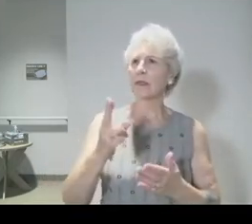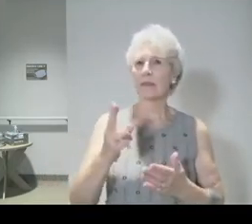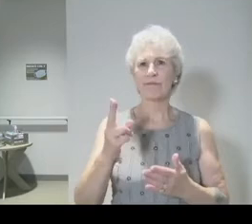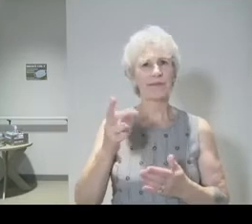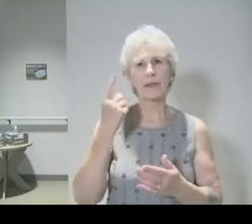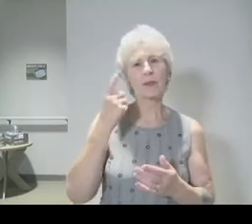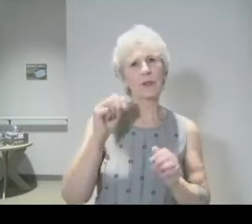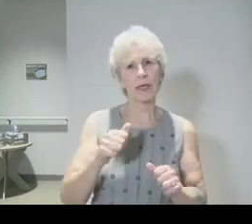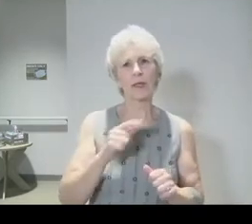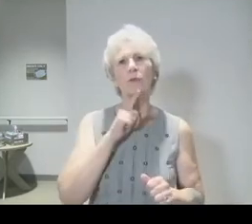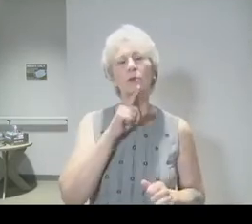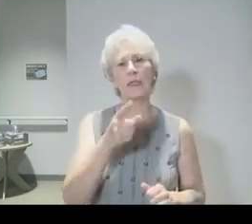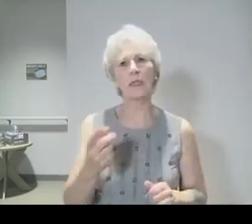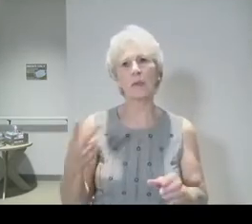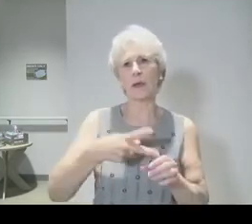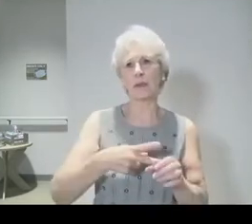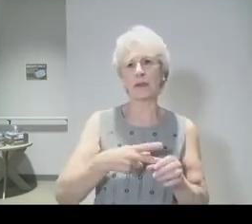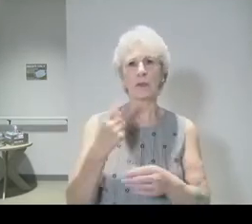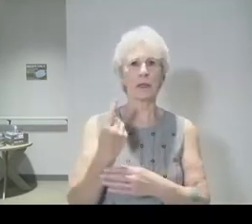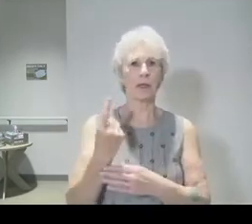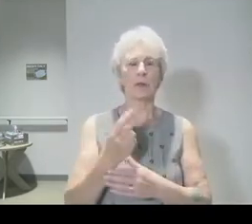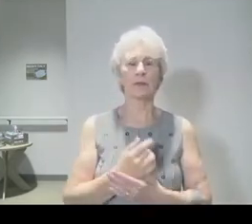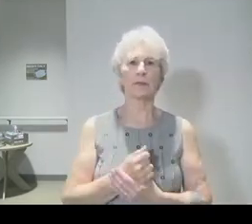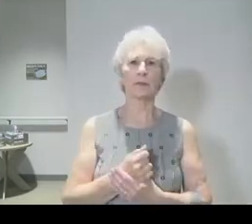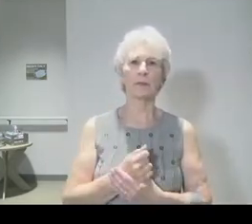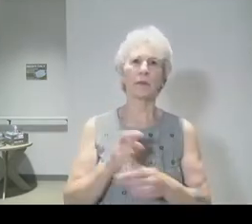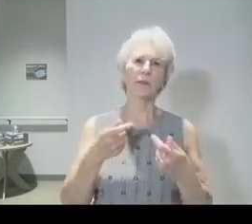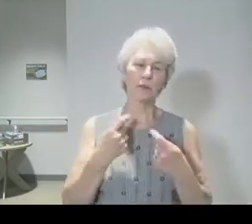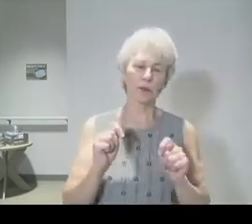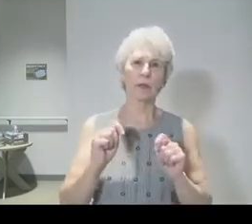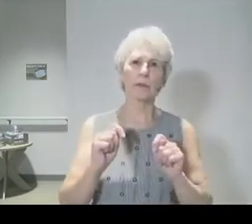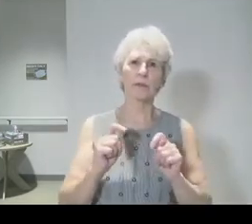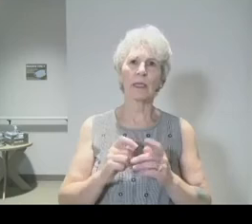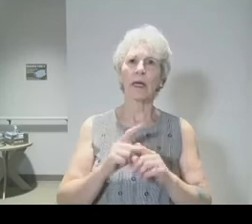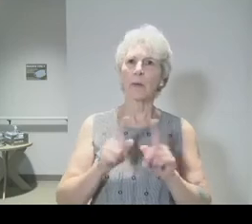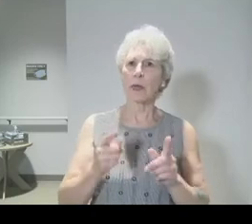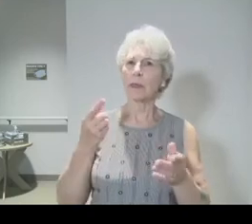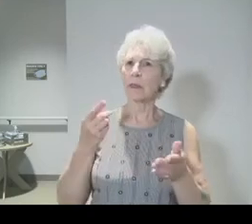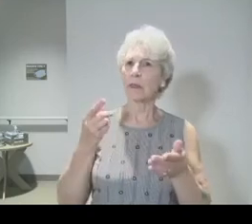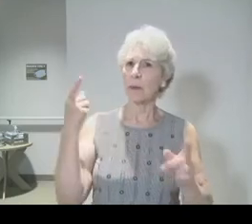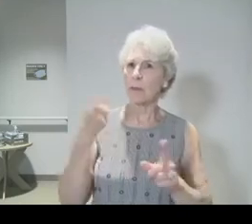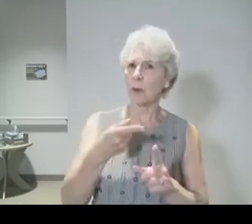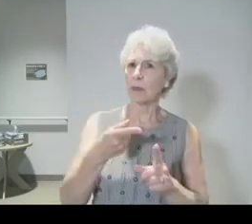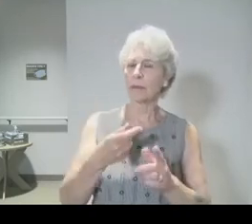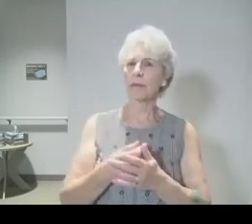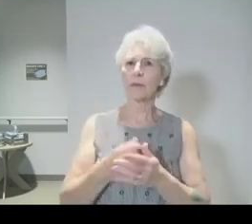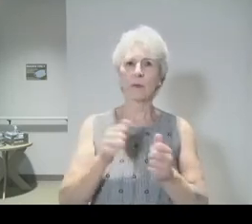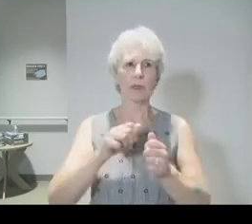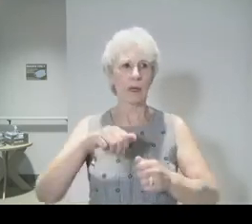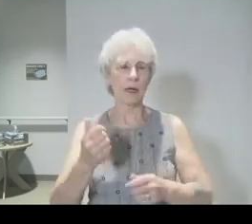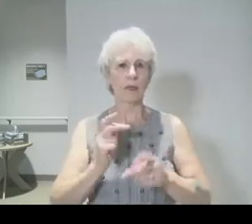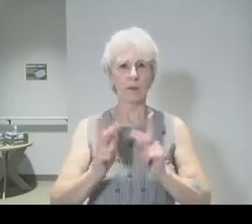participate in communion by yourself. You can try but the object is that you're with other